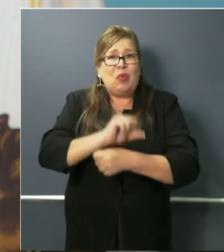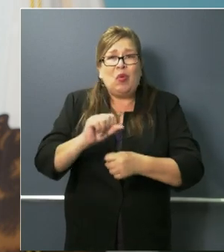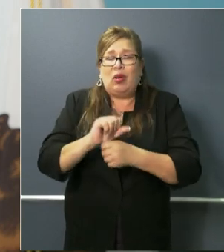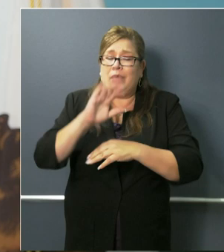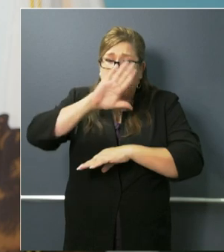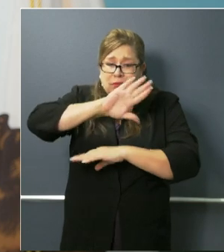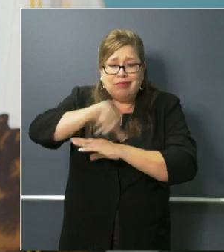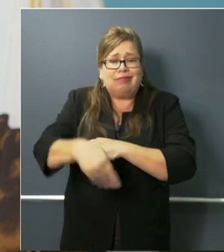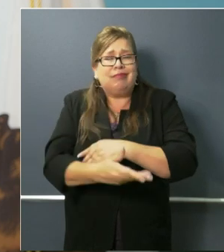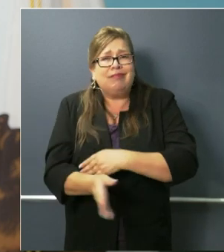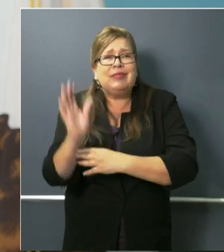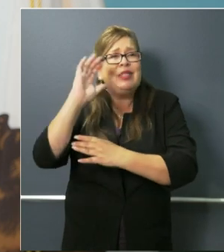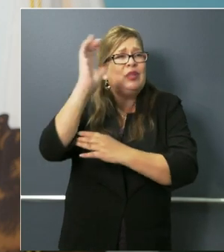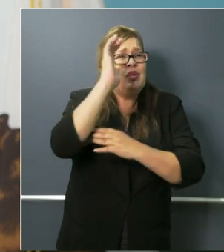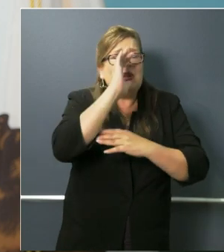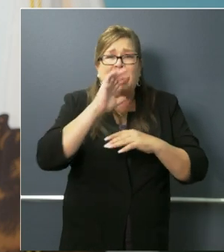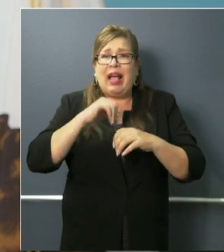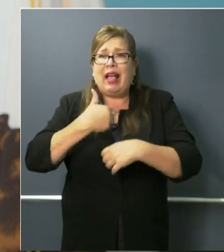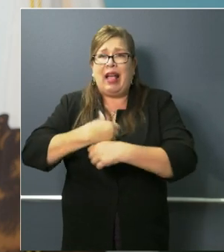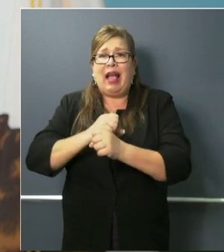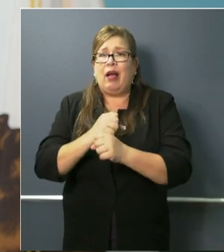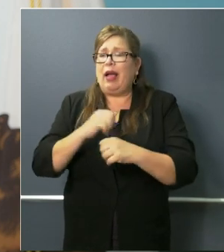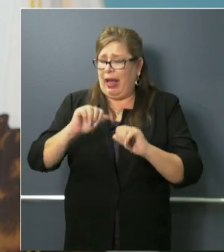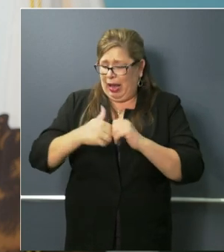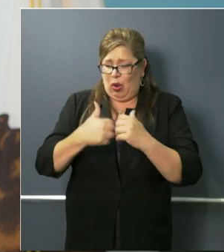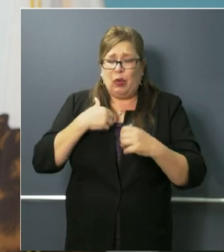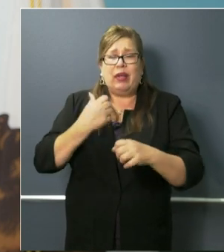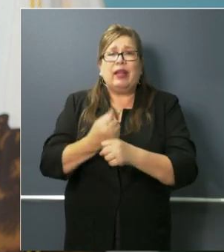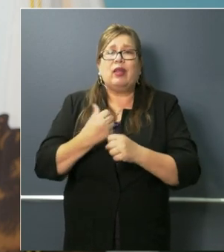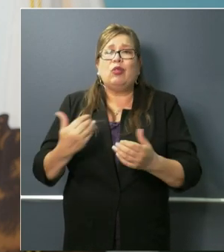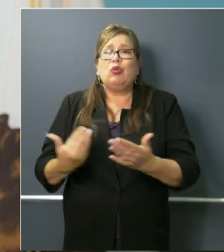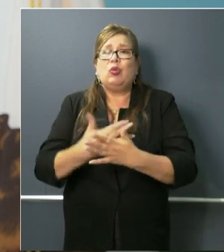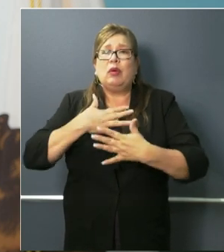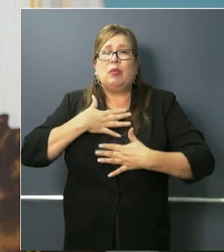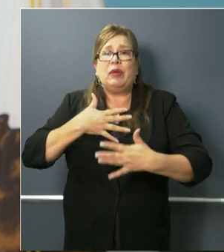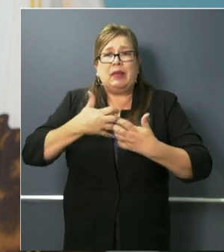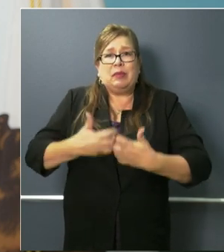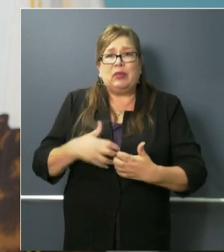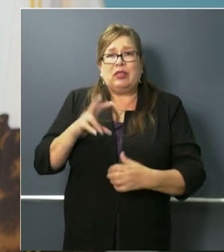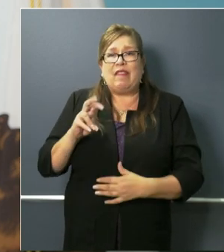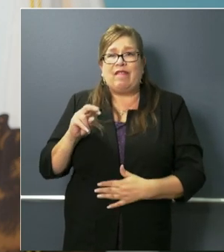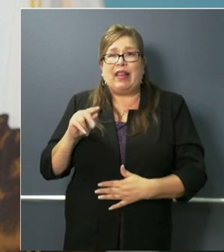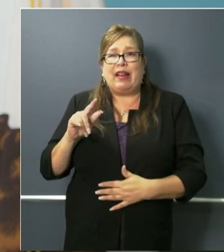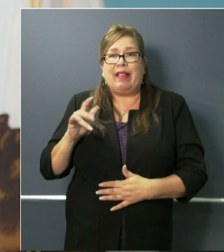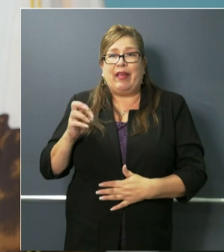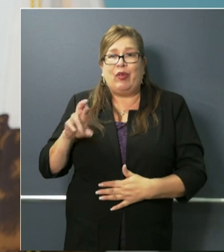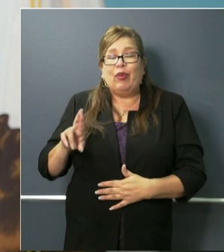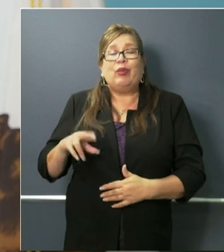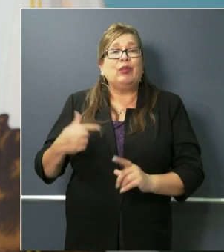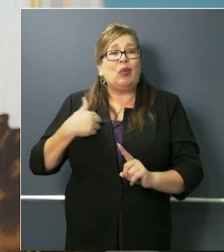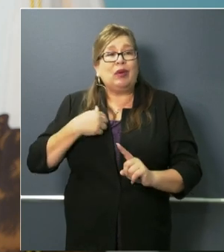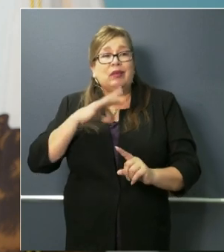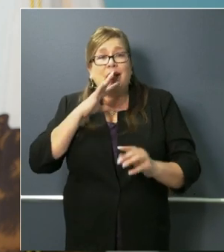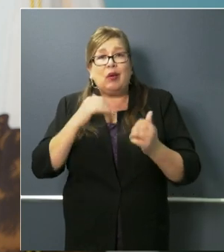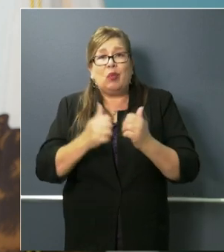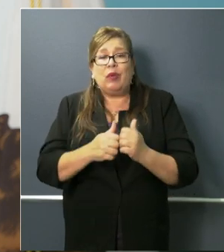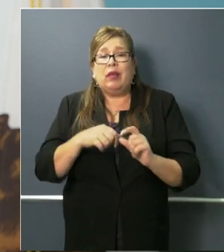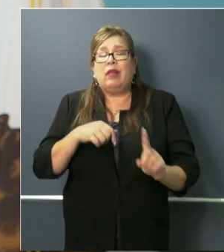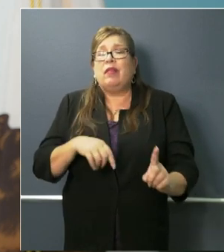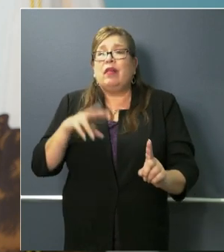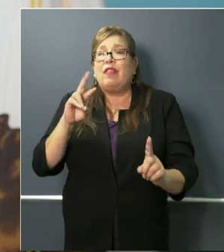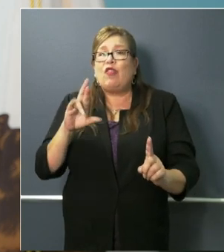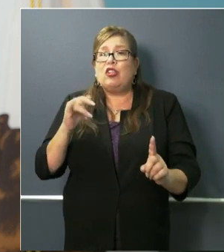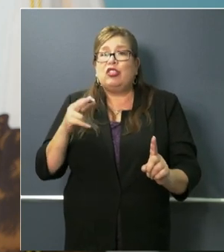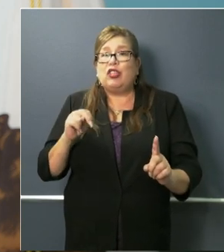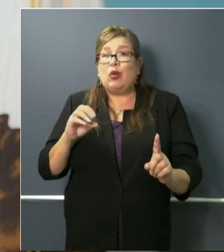we talked about what virgin orbit's doing in terms of recalibrating their lines here in california and providing us bridge